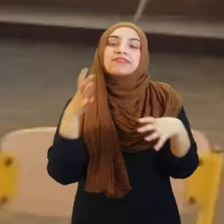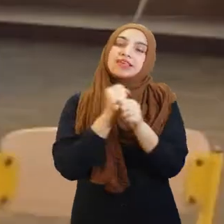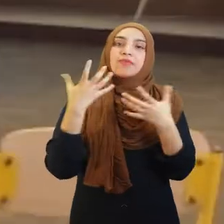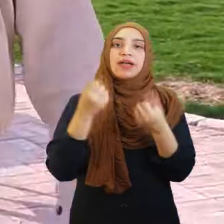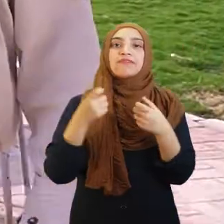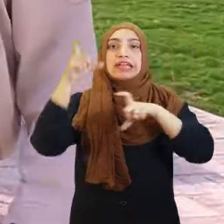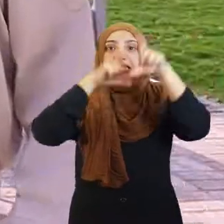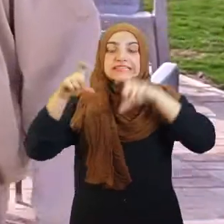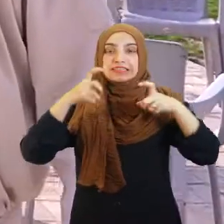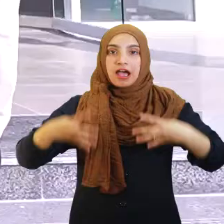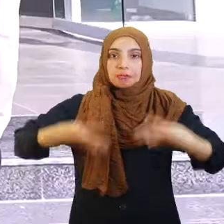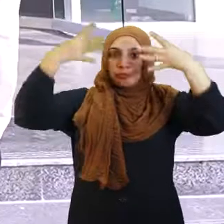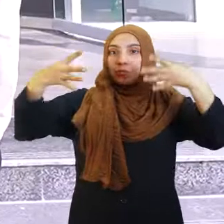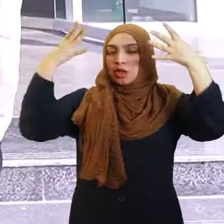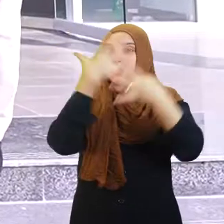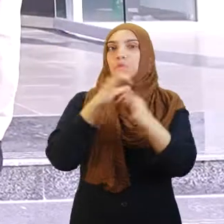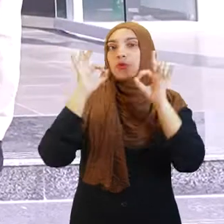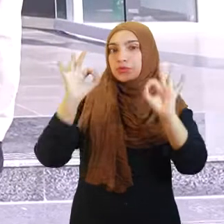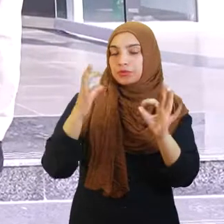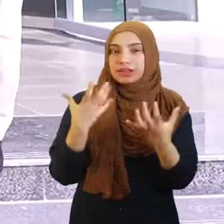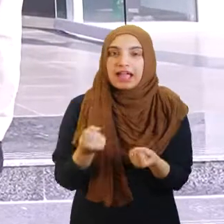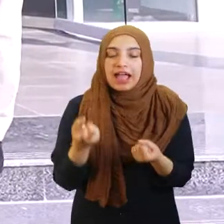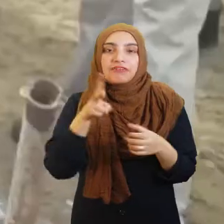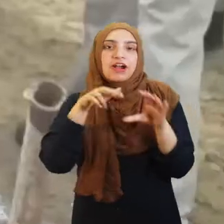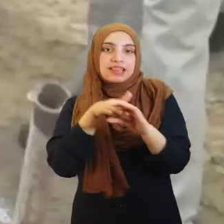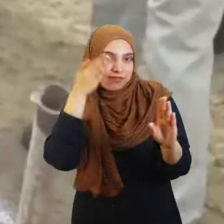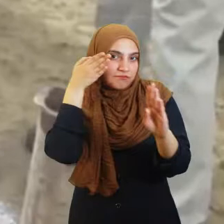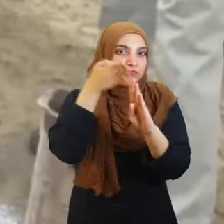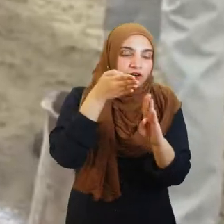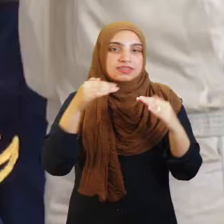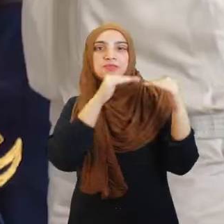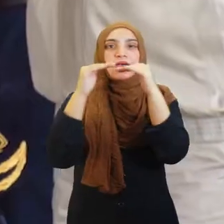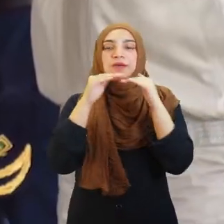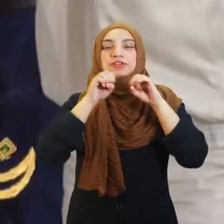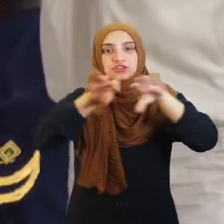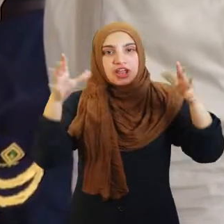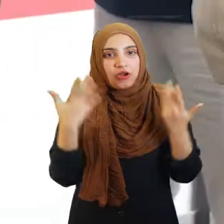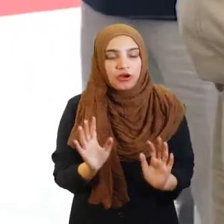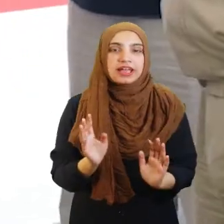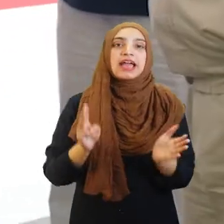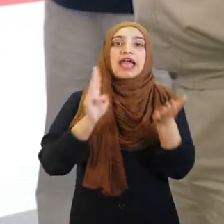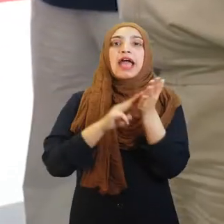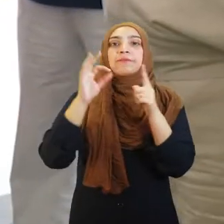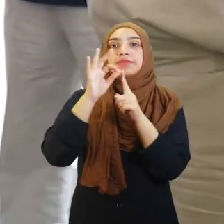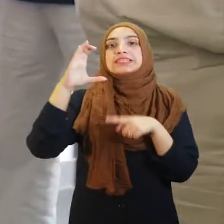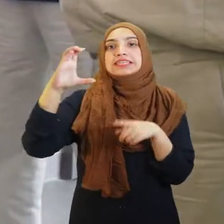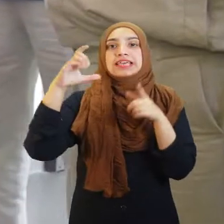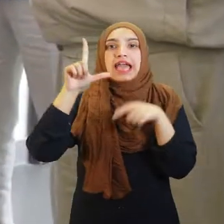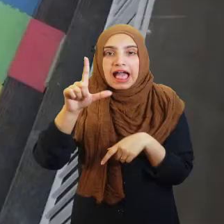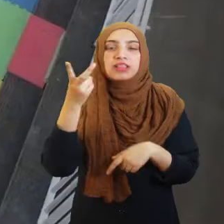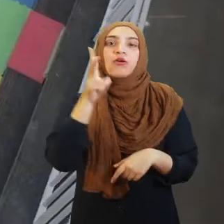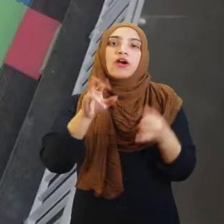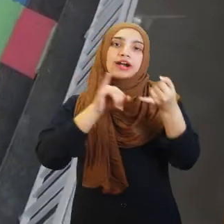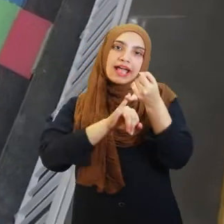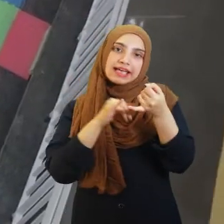months from designing to construction as a proof of dedication, teamwork and visionary leadership. MPCL and